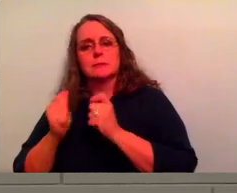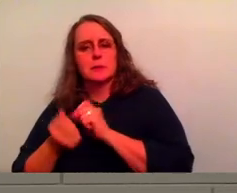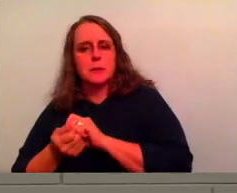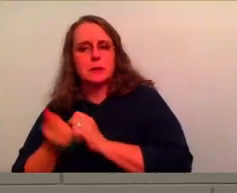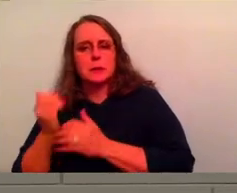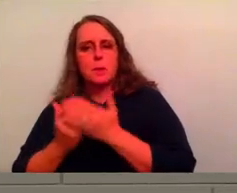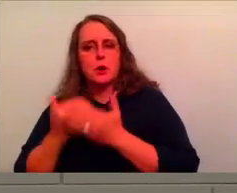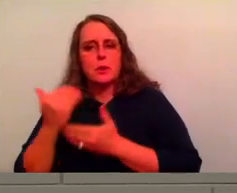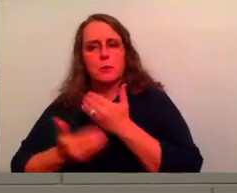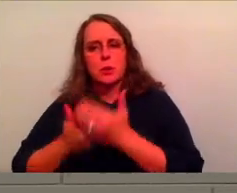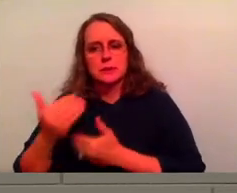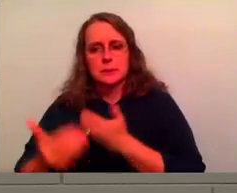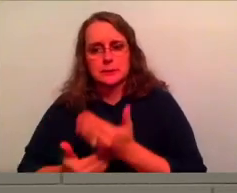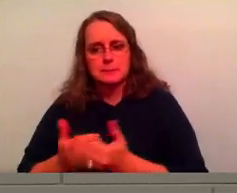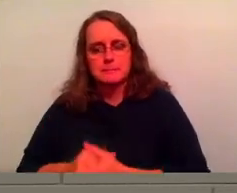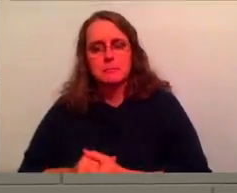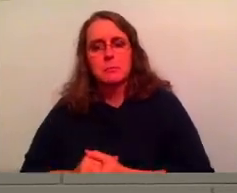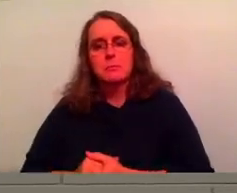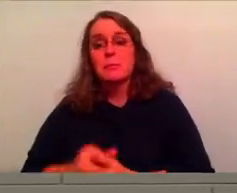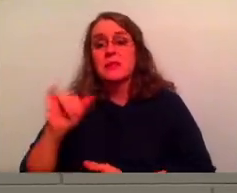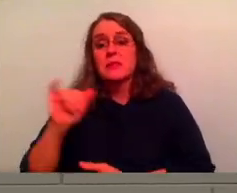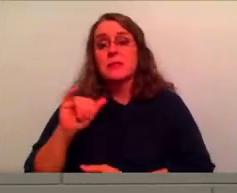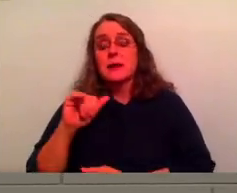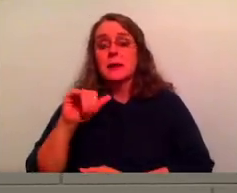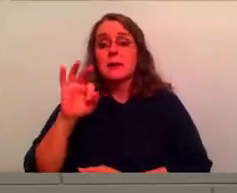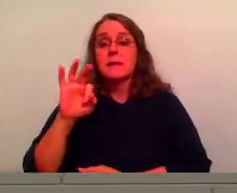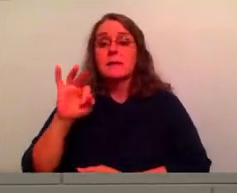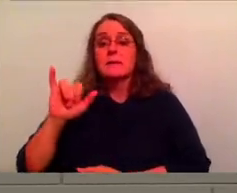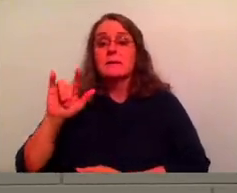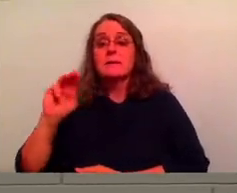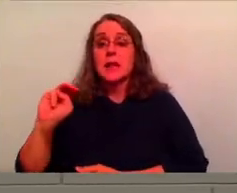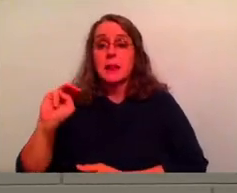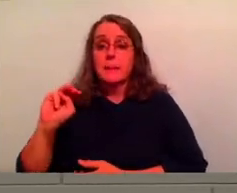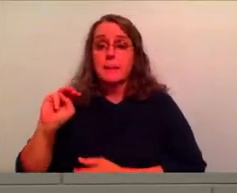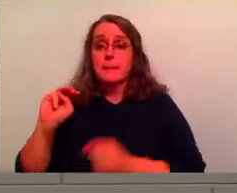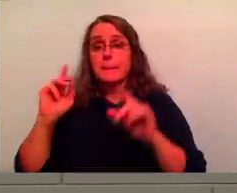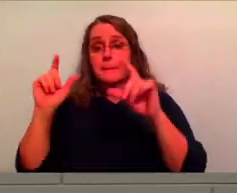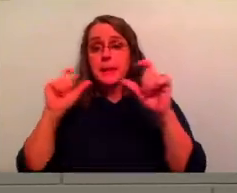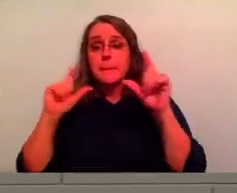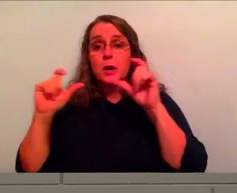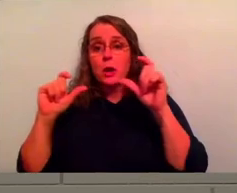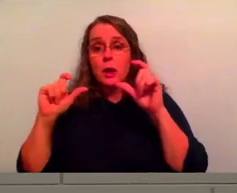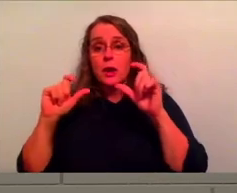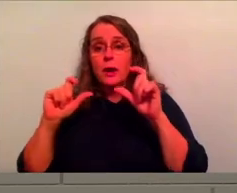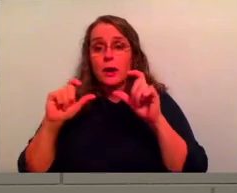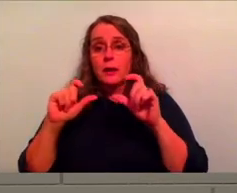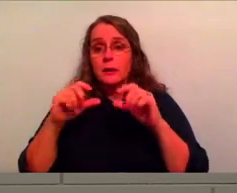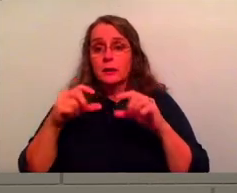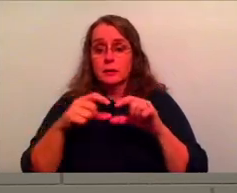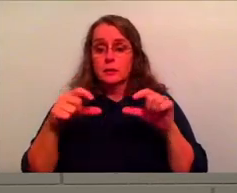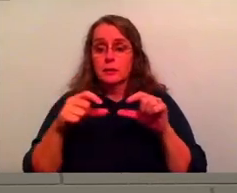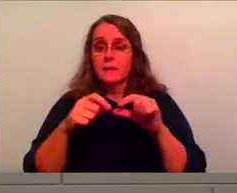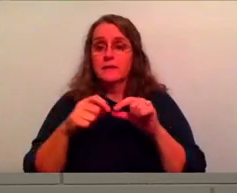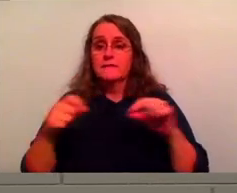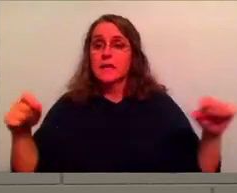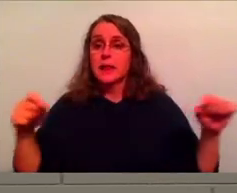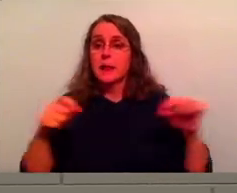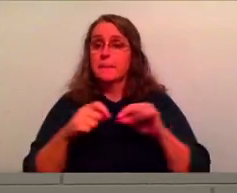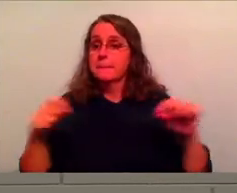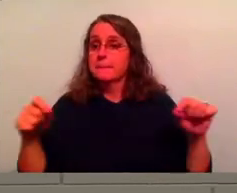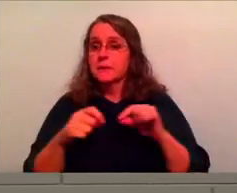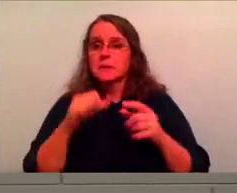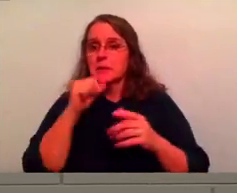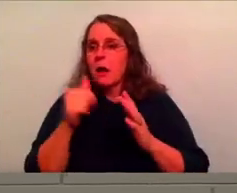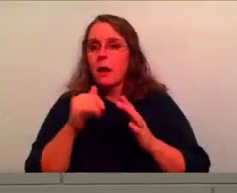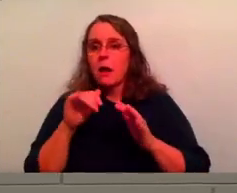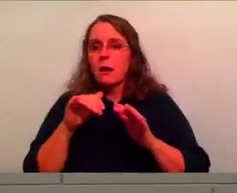Uh, it's like a, like a roll of film. Uh, a lot of you have used film cameras. They're not super common anymore,